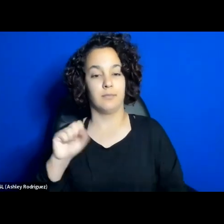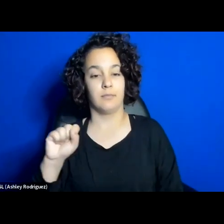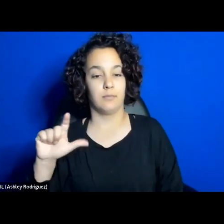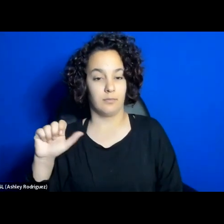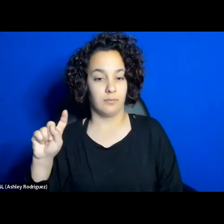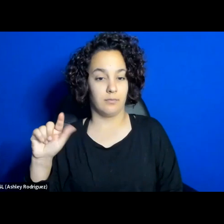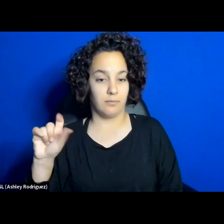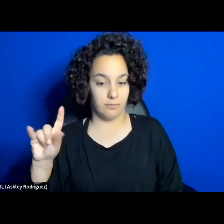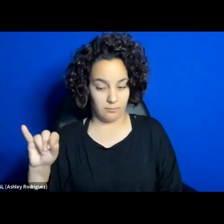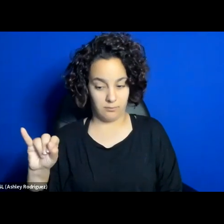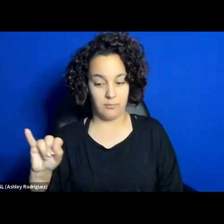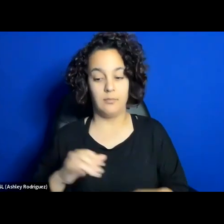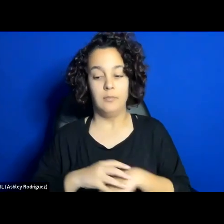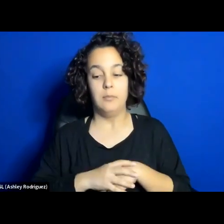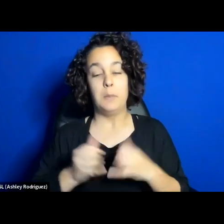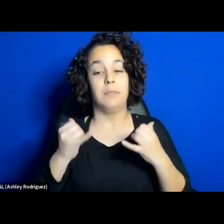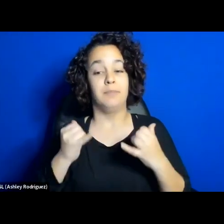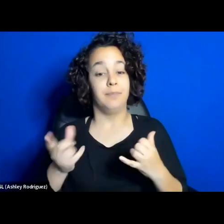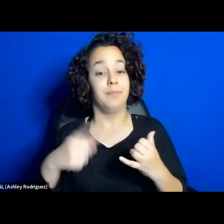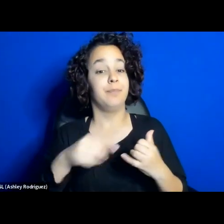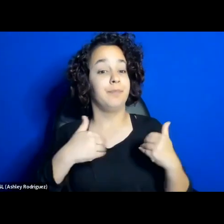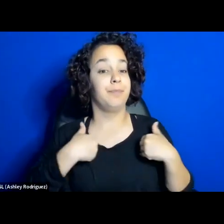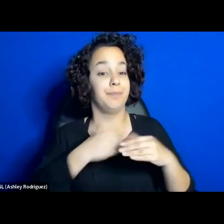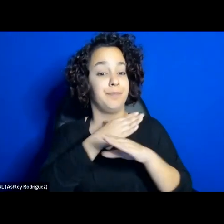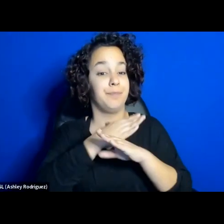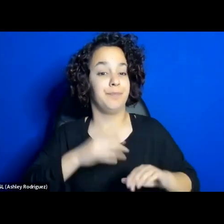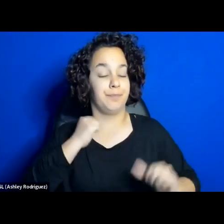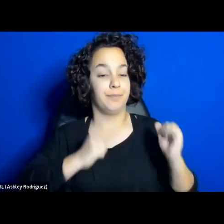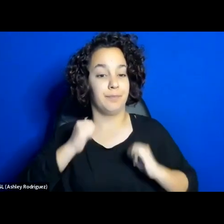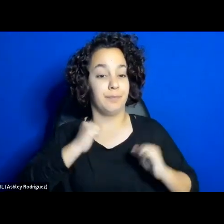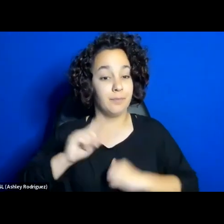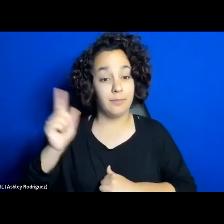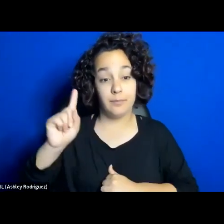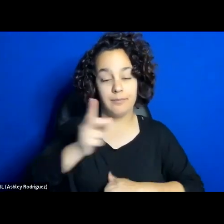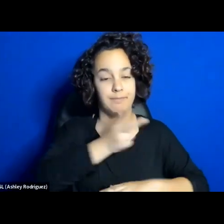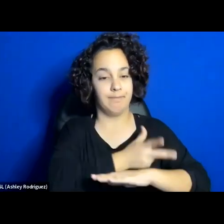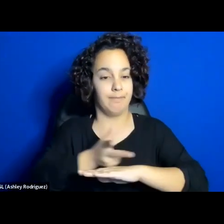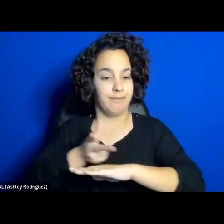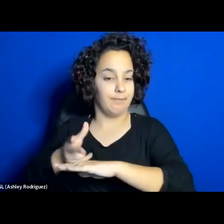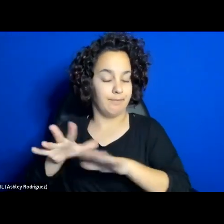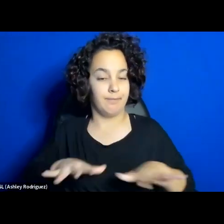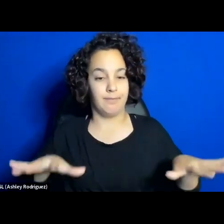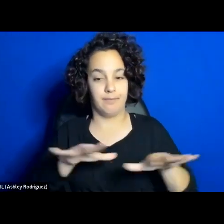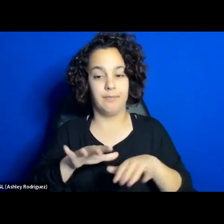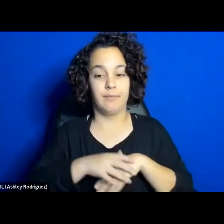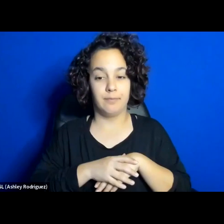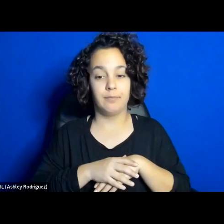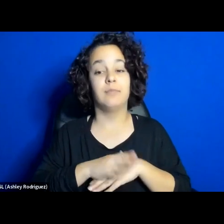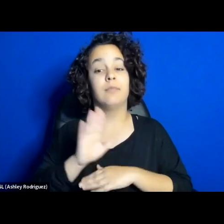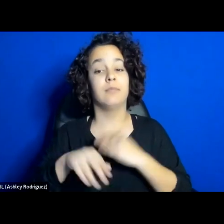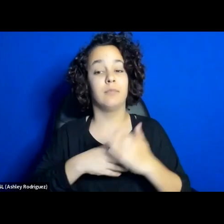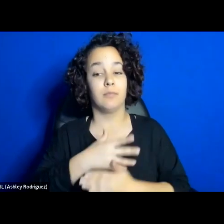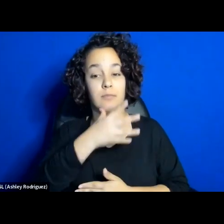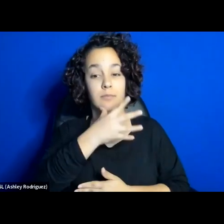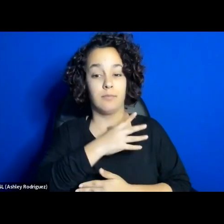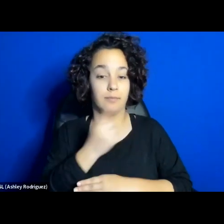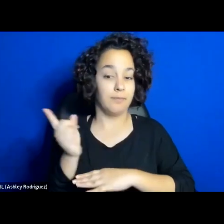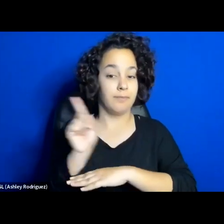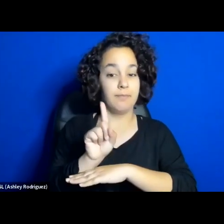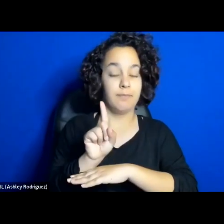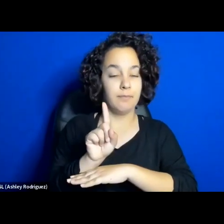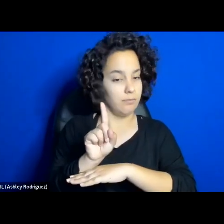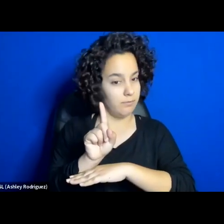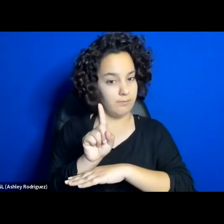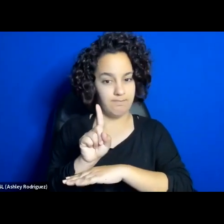-chilling, silent performance in a park in Tehran. All the actresses appeared unveiled and stood still and